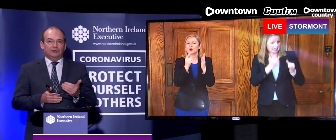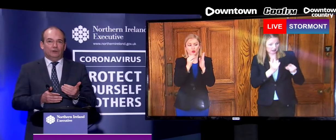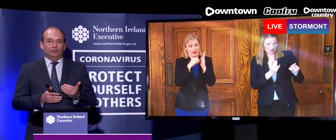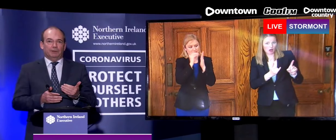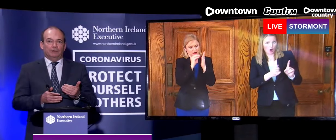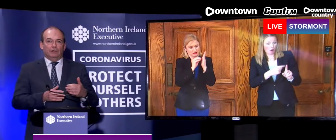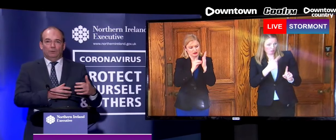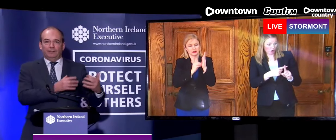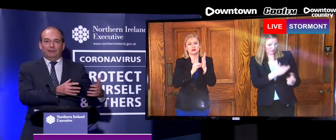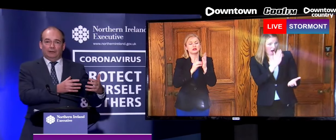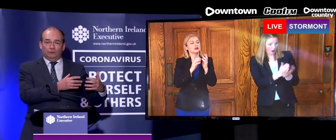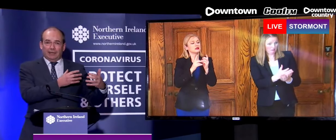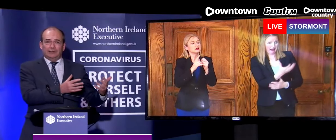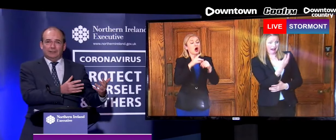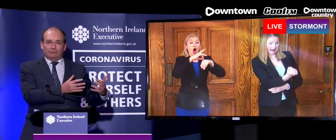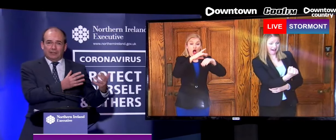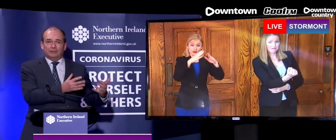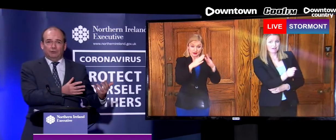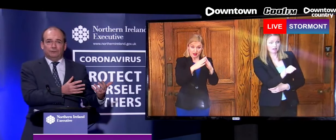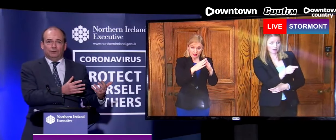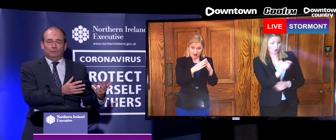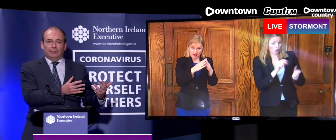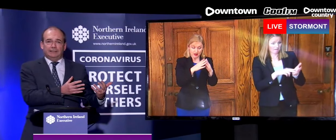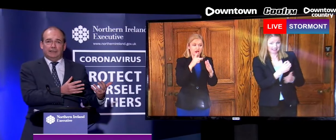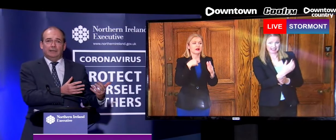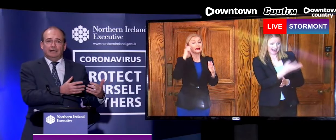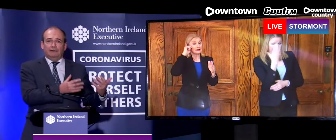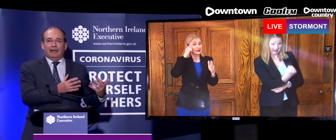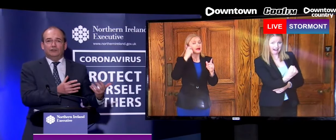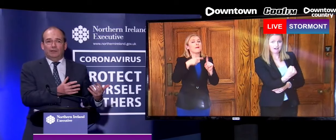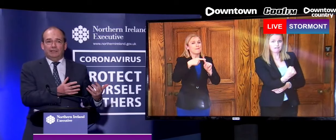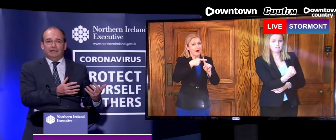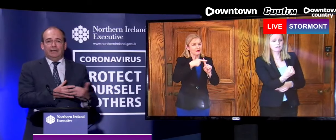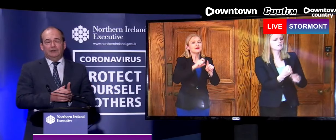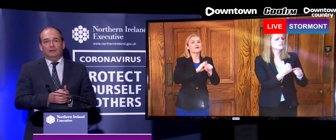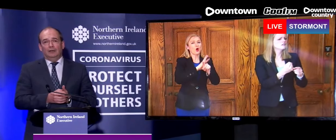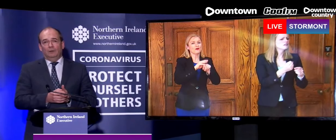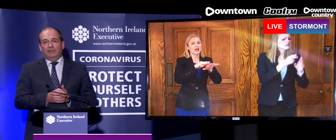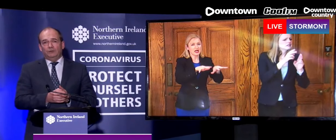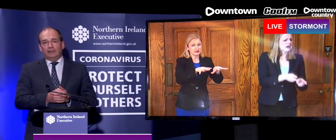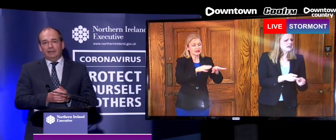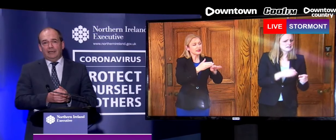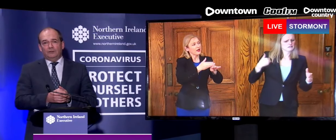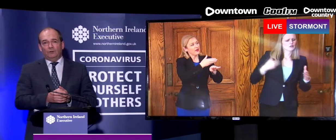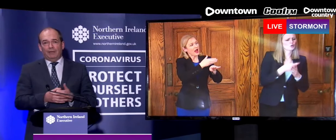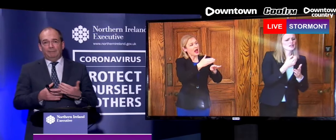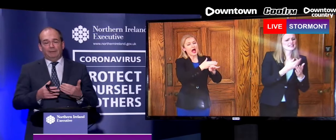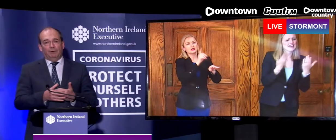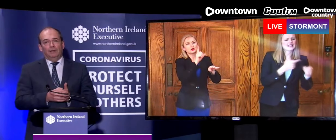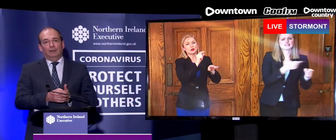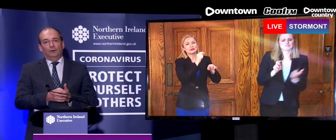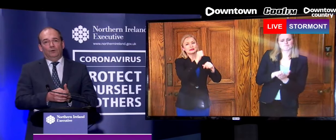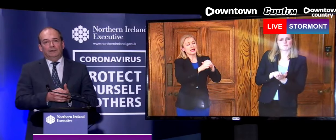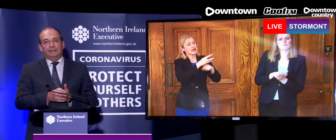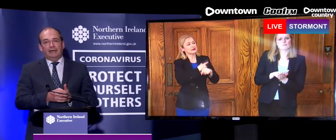who dies in hospital within, who dies having tested positive for COVID-19 in the last 28 days. We need to recognise that there are many